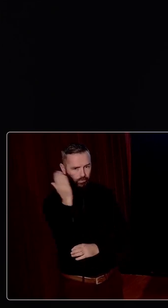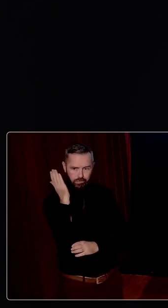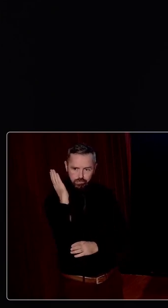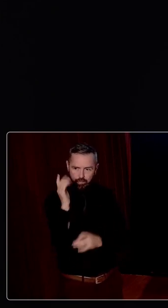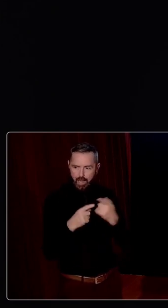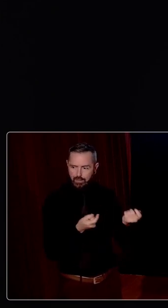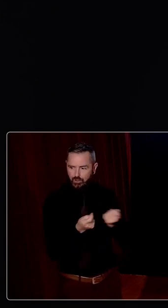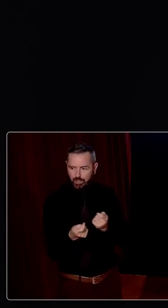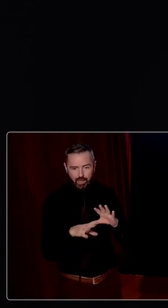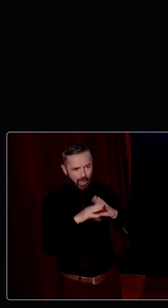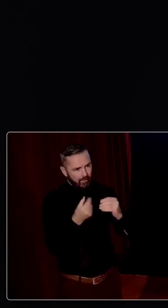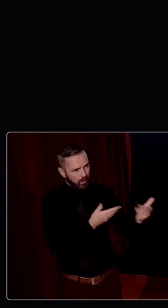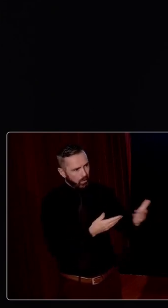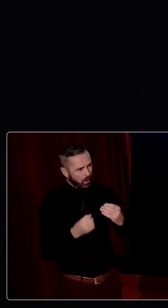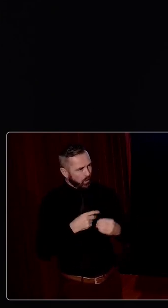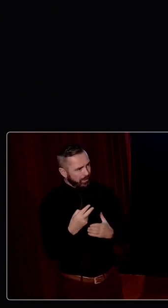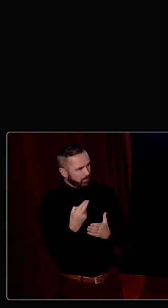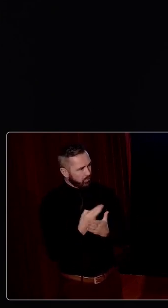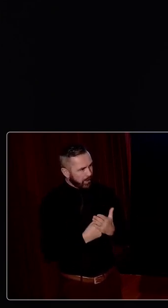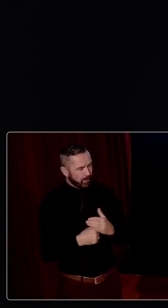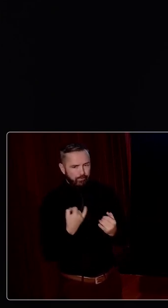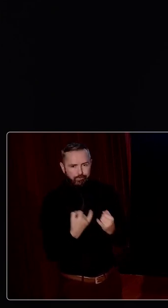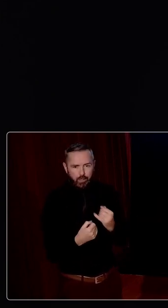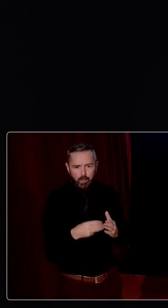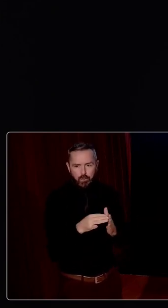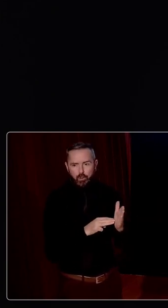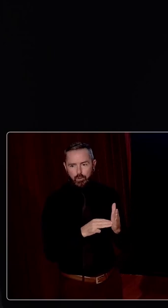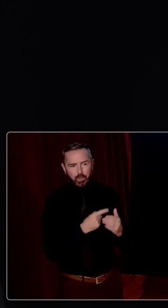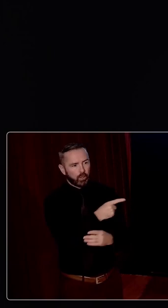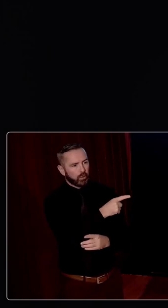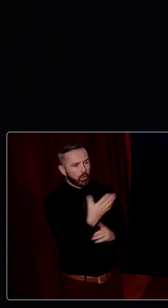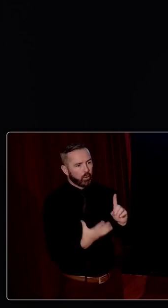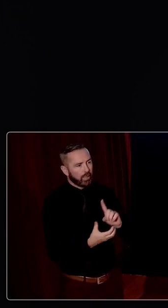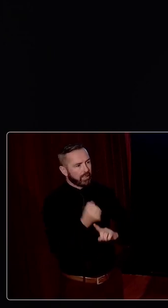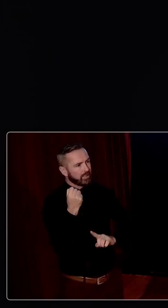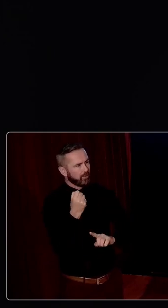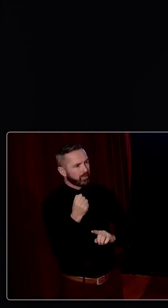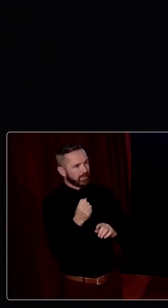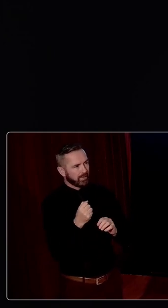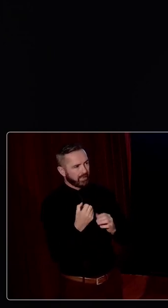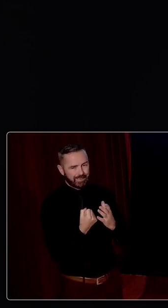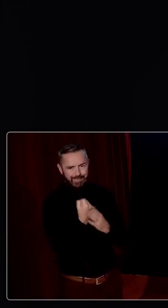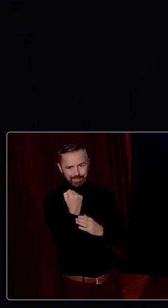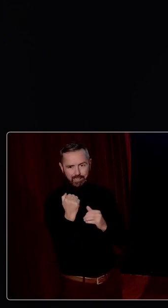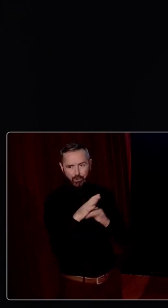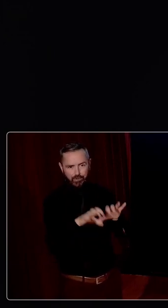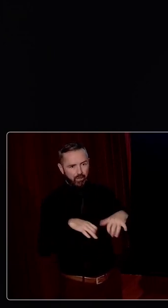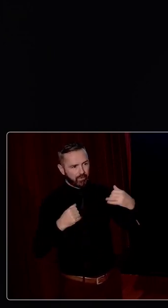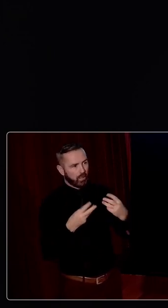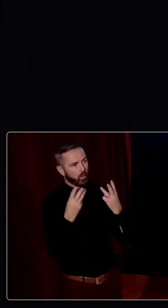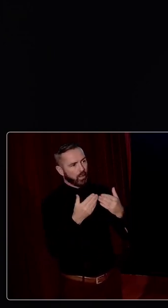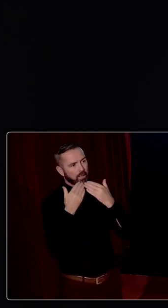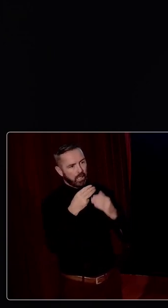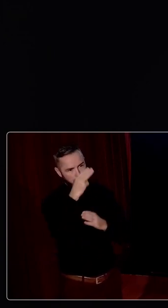speakers and chairs, to everything they have brought to this rich and varied programme. Your achievement has been the success of this conference. I